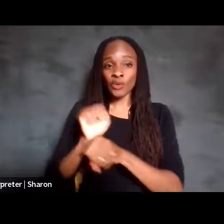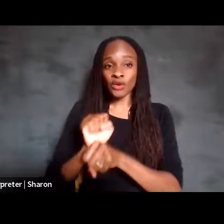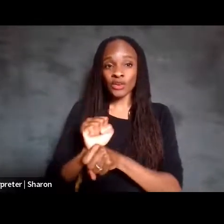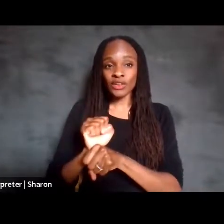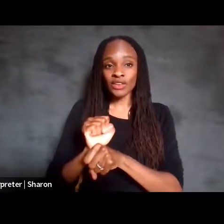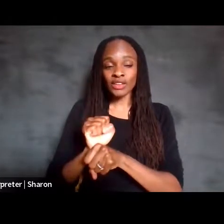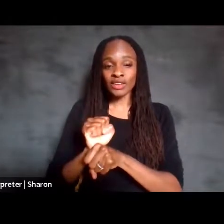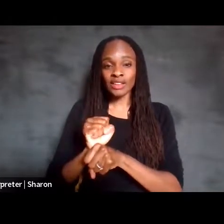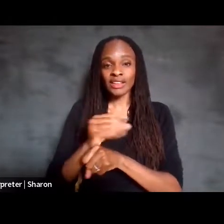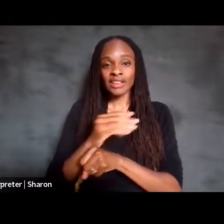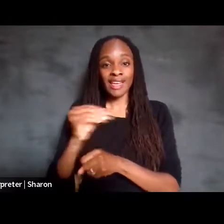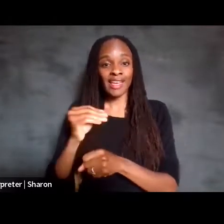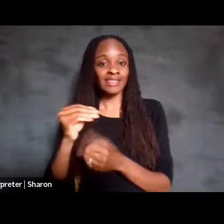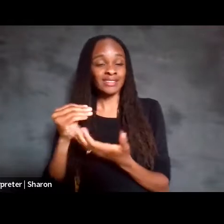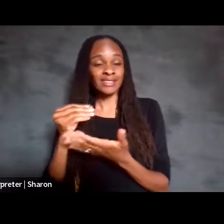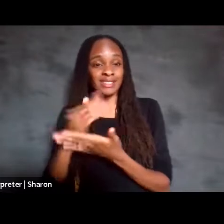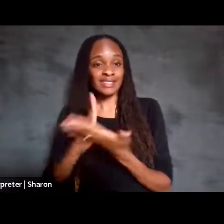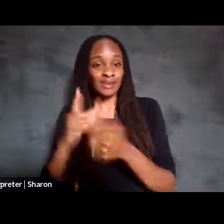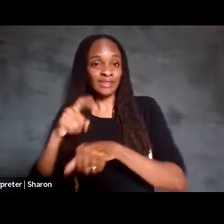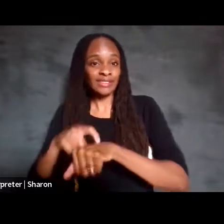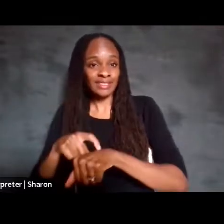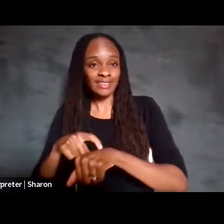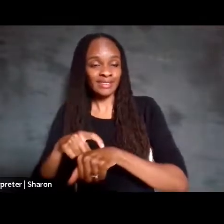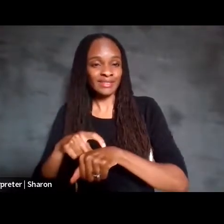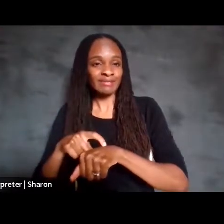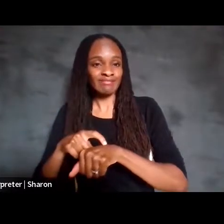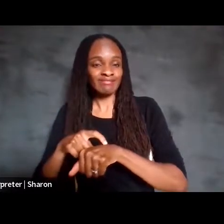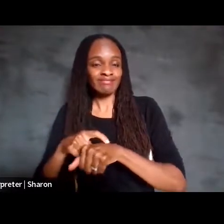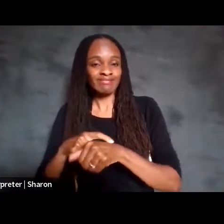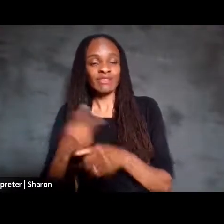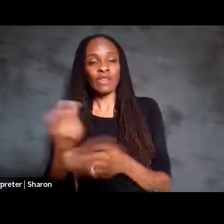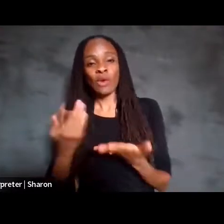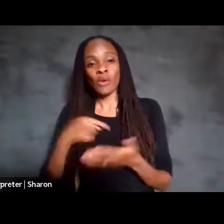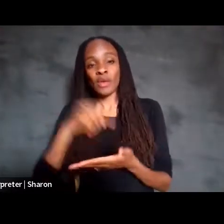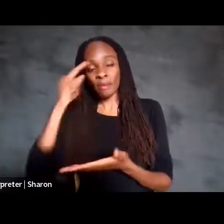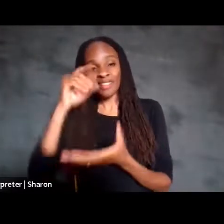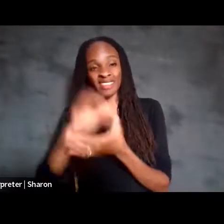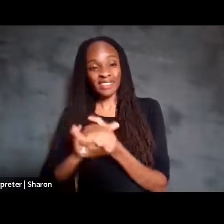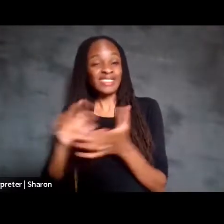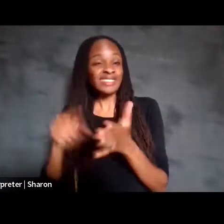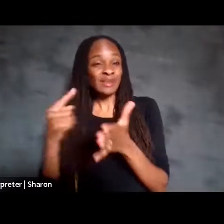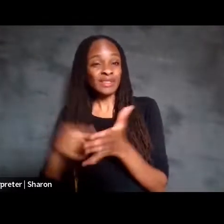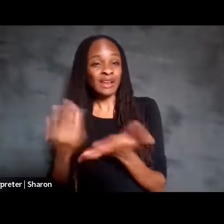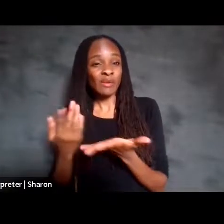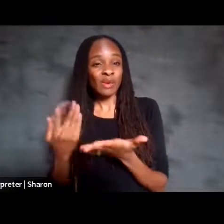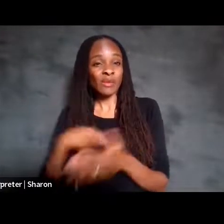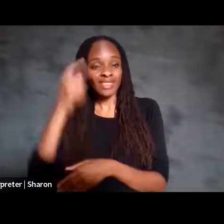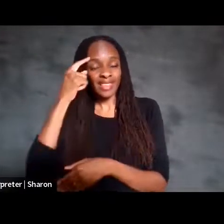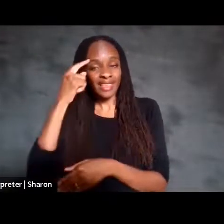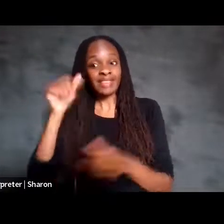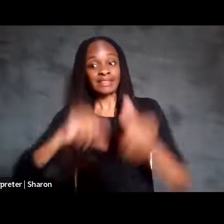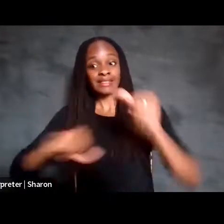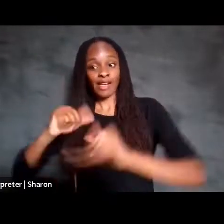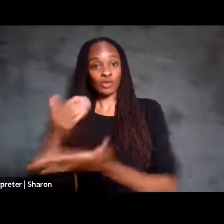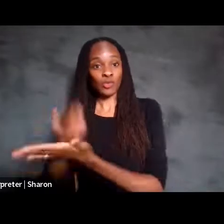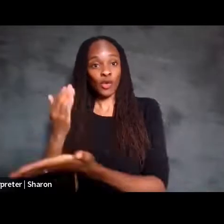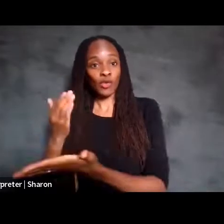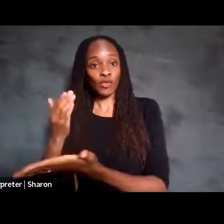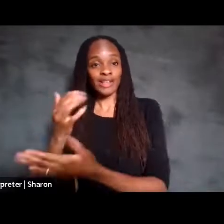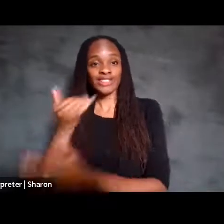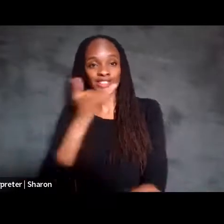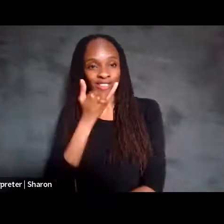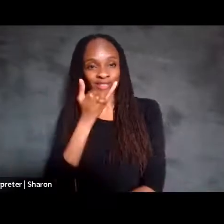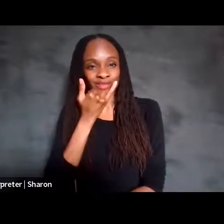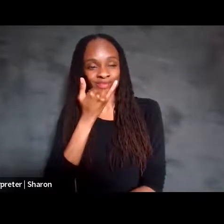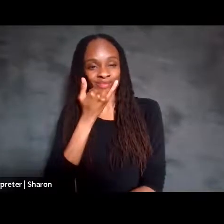sometime, what we believe science has proven turns out to be wrong and incomplete. For people